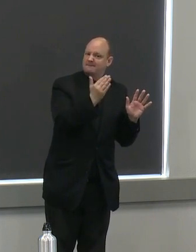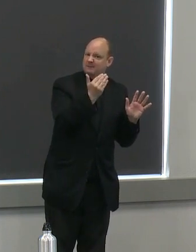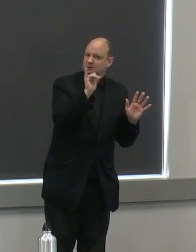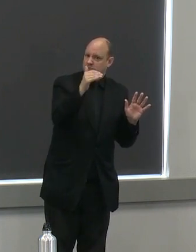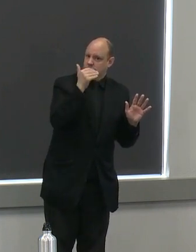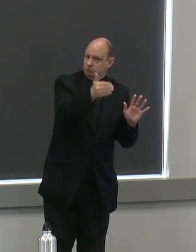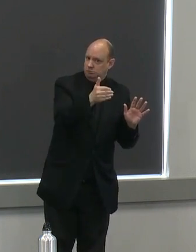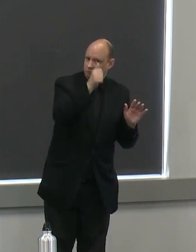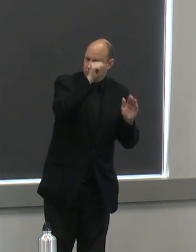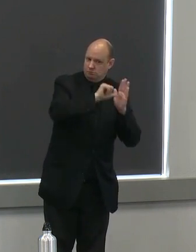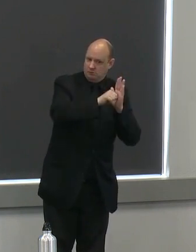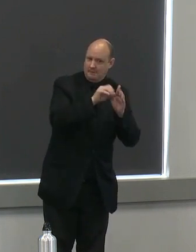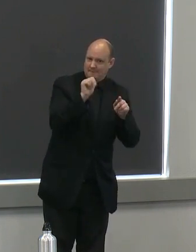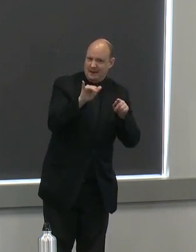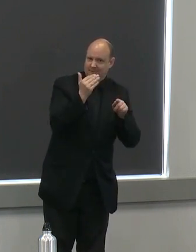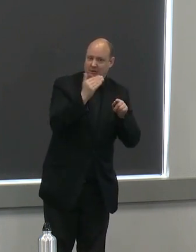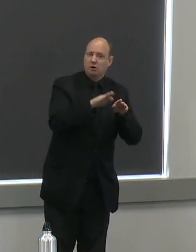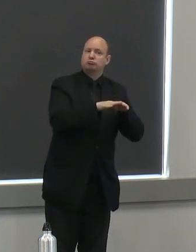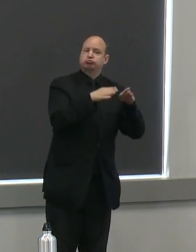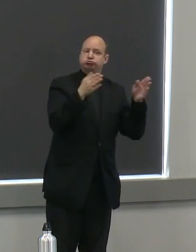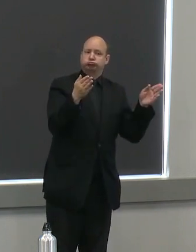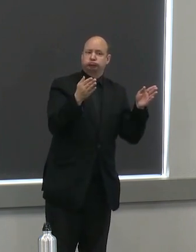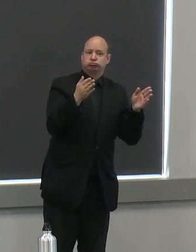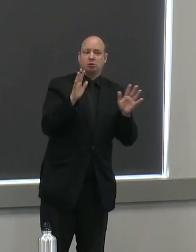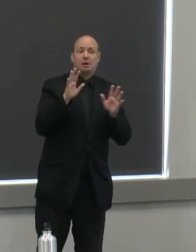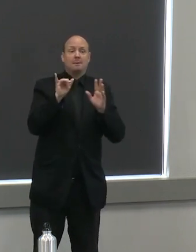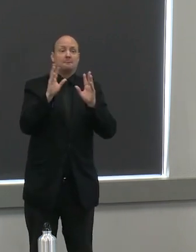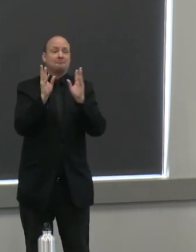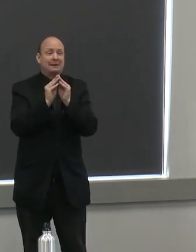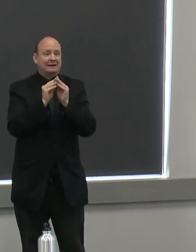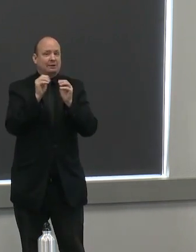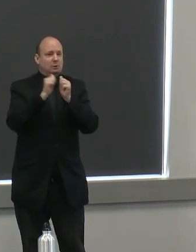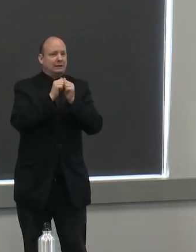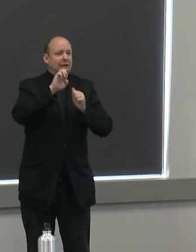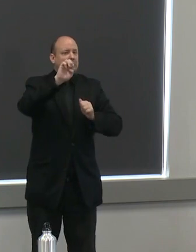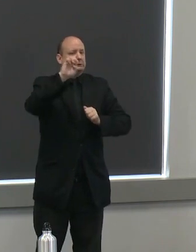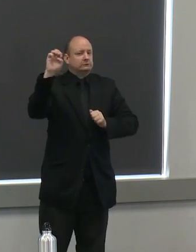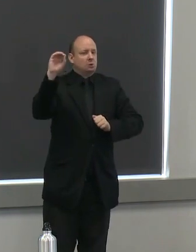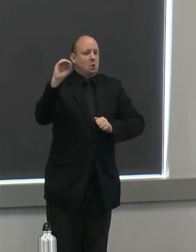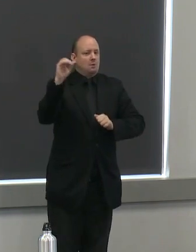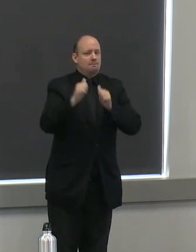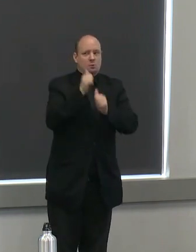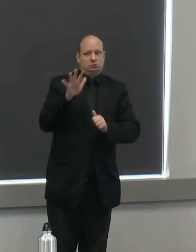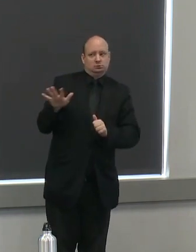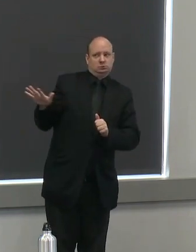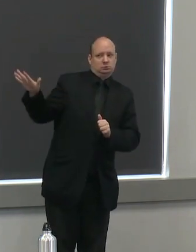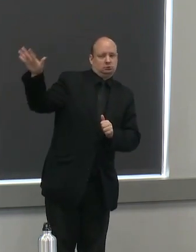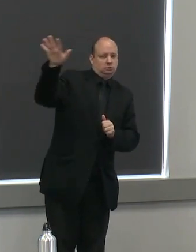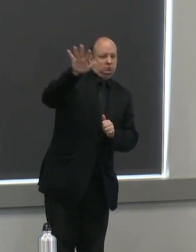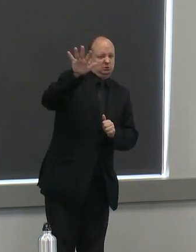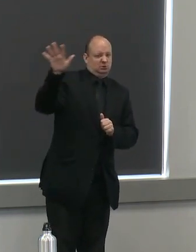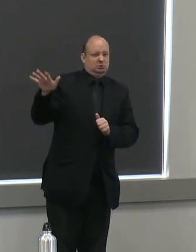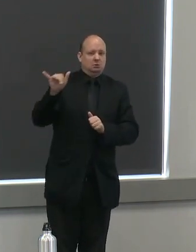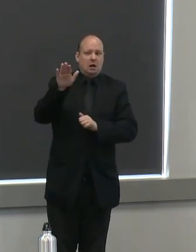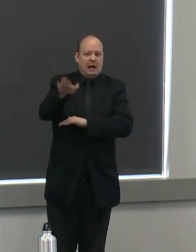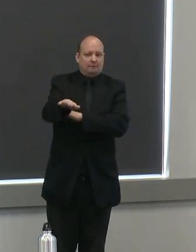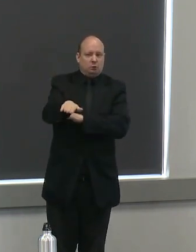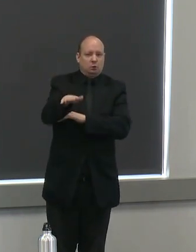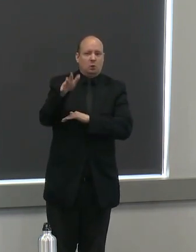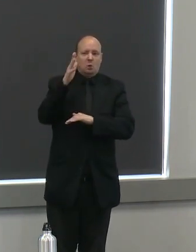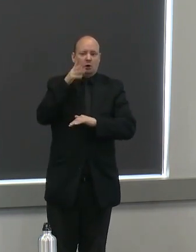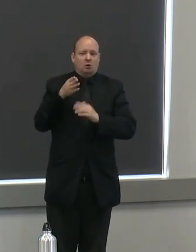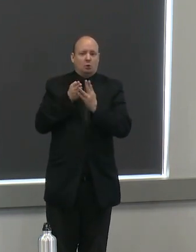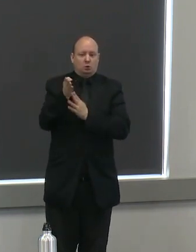a number of the eastern oregon counties this afternoon via zoom and more counties next week